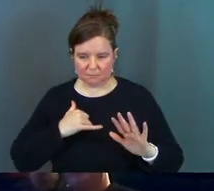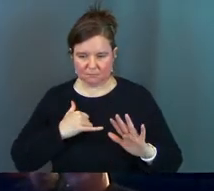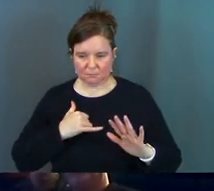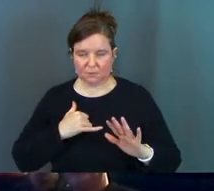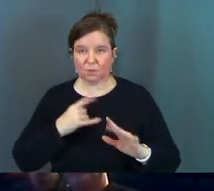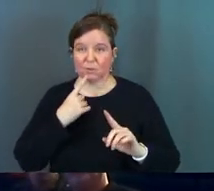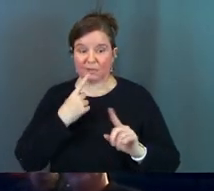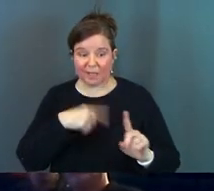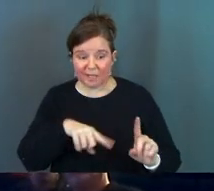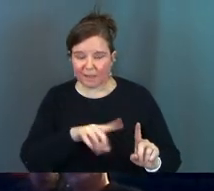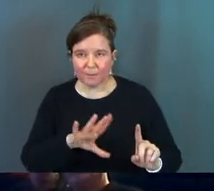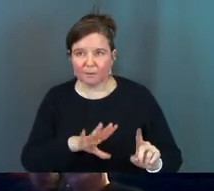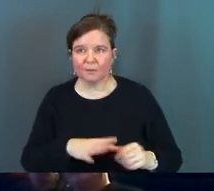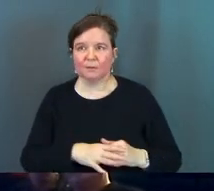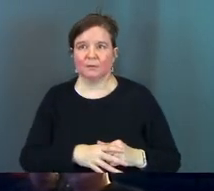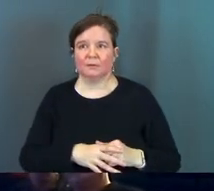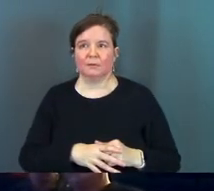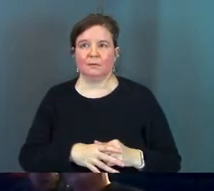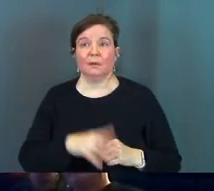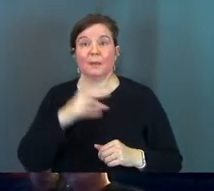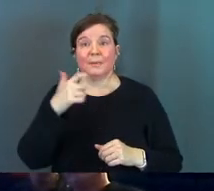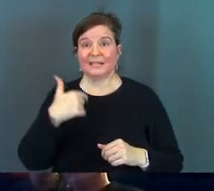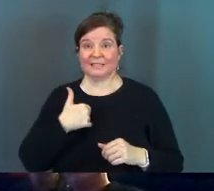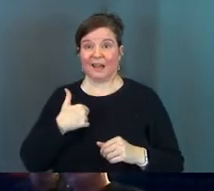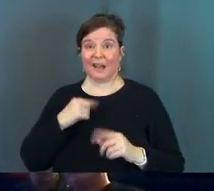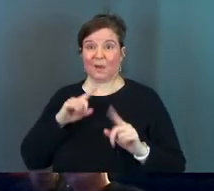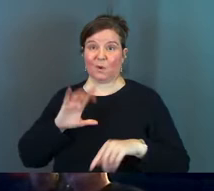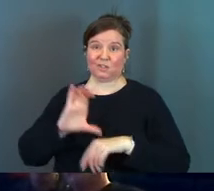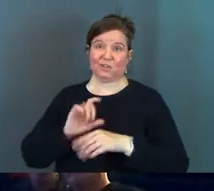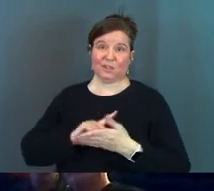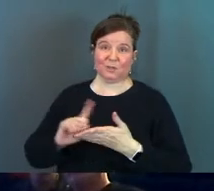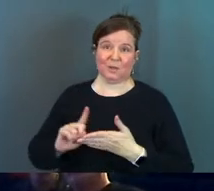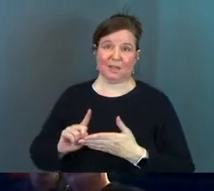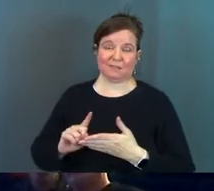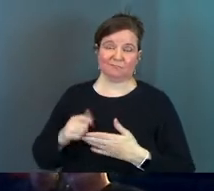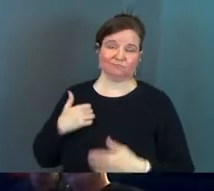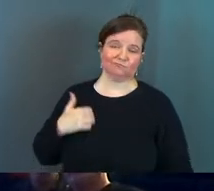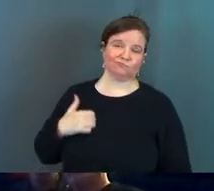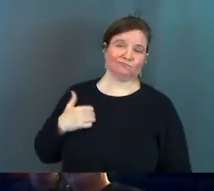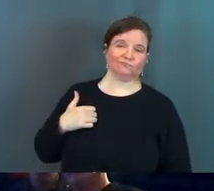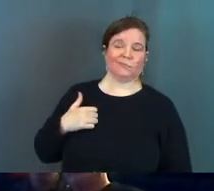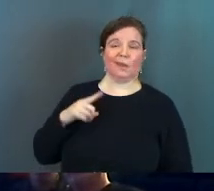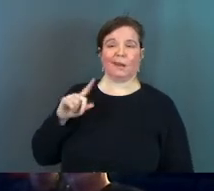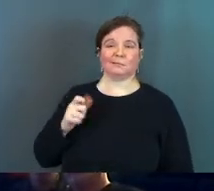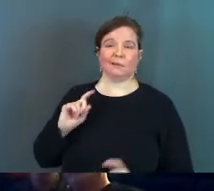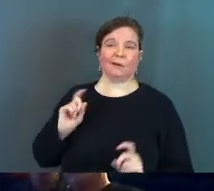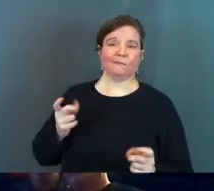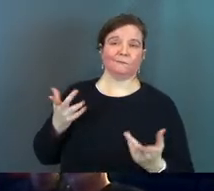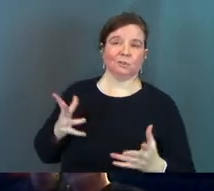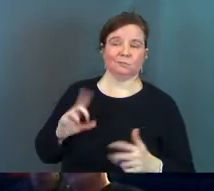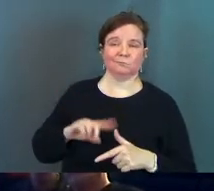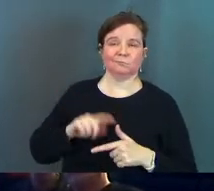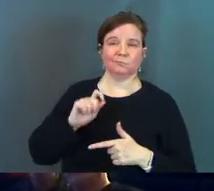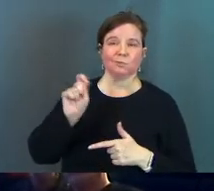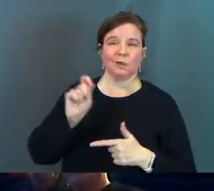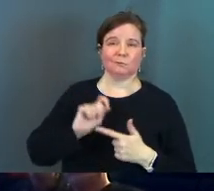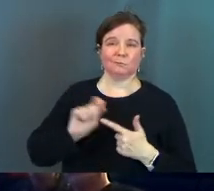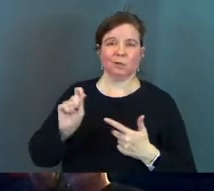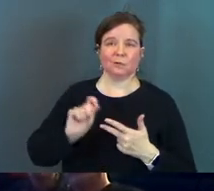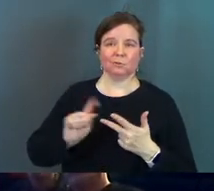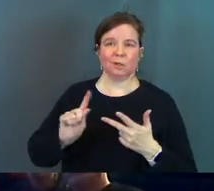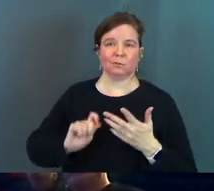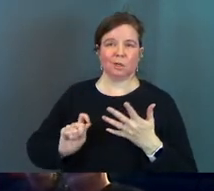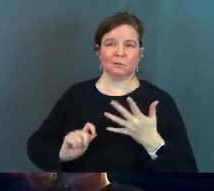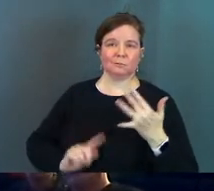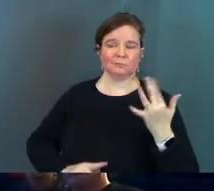no, tell them because I went to church this week and I tithed and I did all the things that I'm supposed to